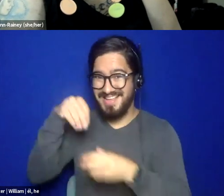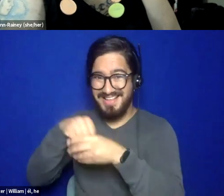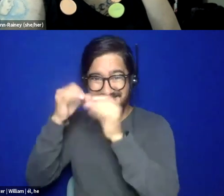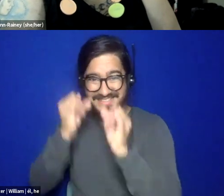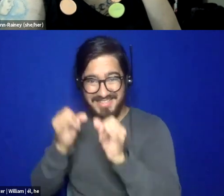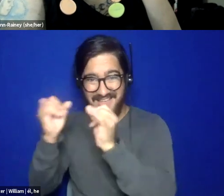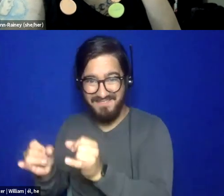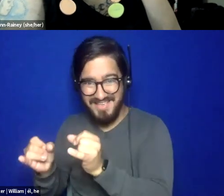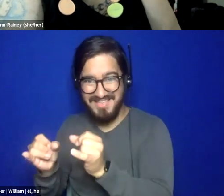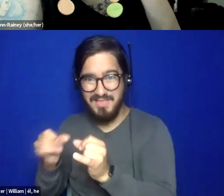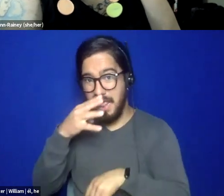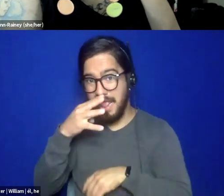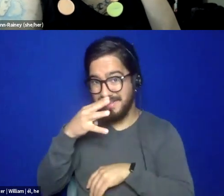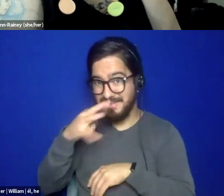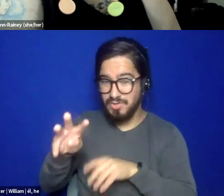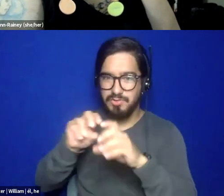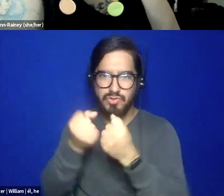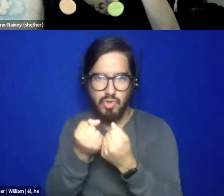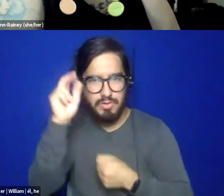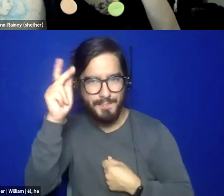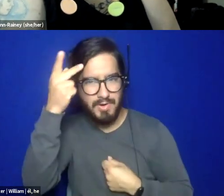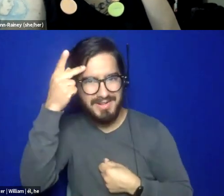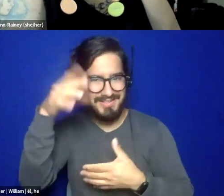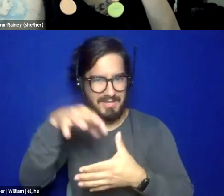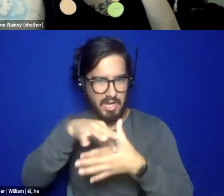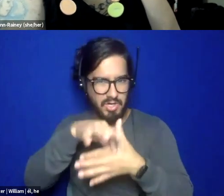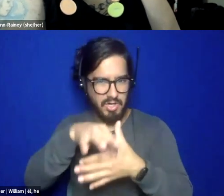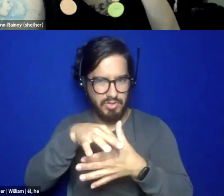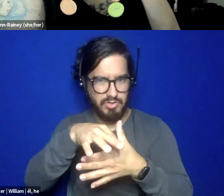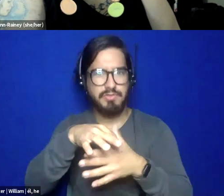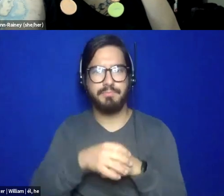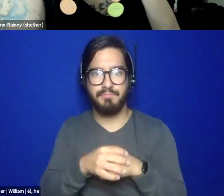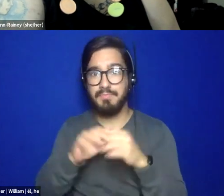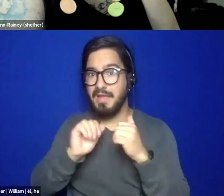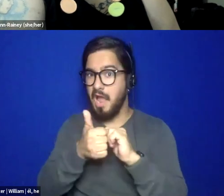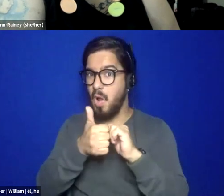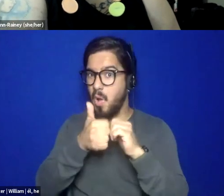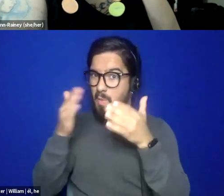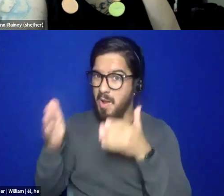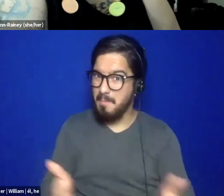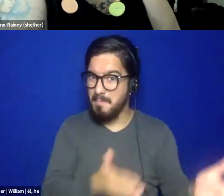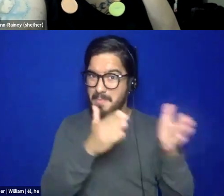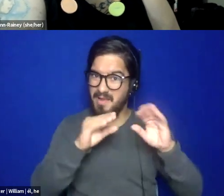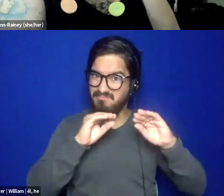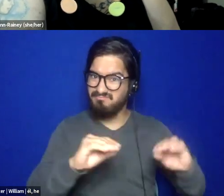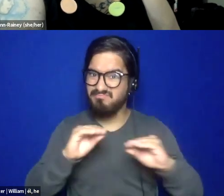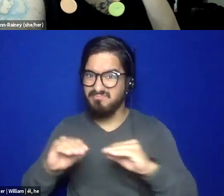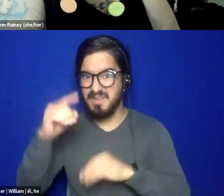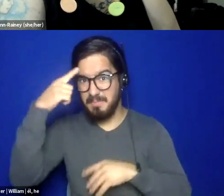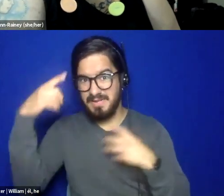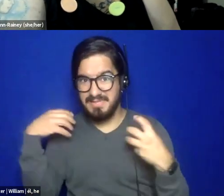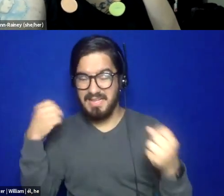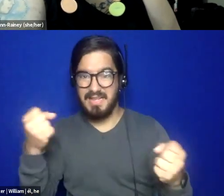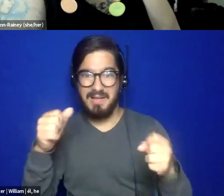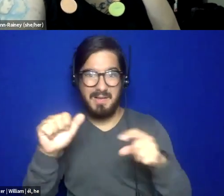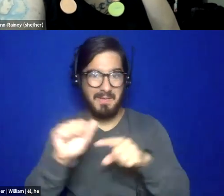to move beyond holding identities and create meaningful and radical partnerships with the people they